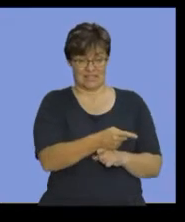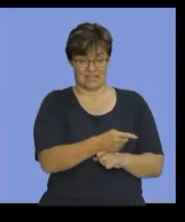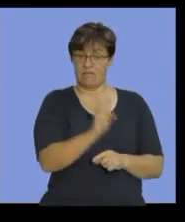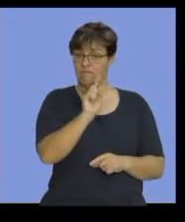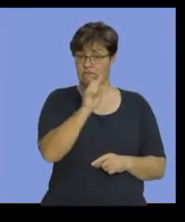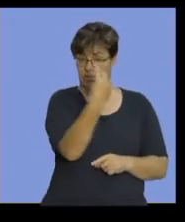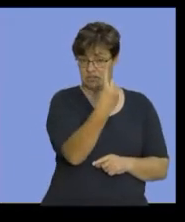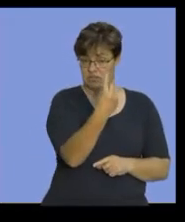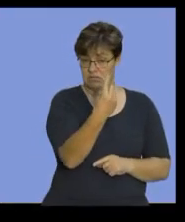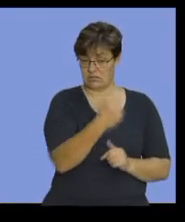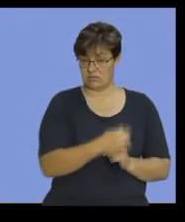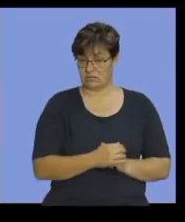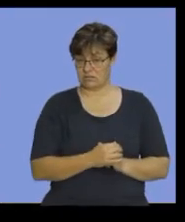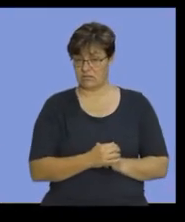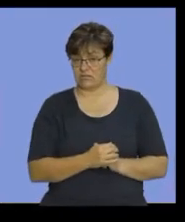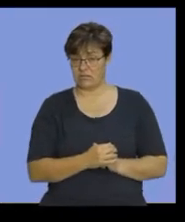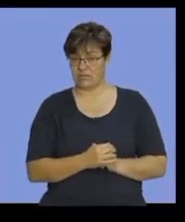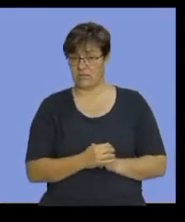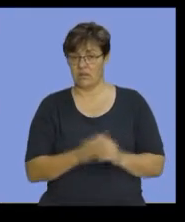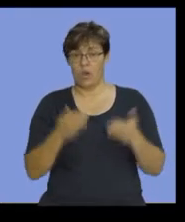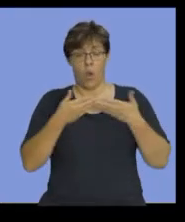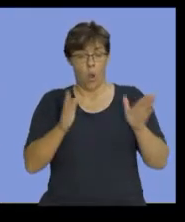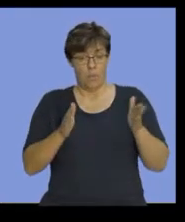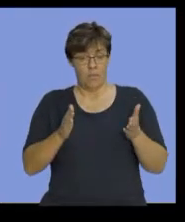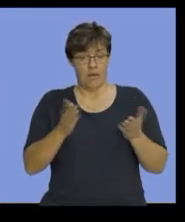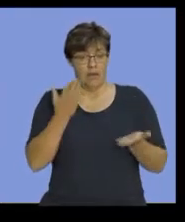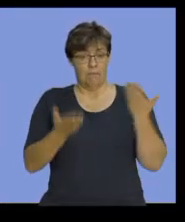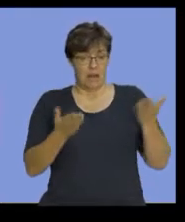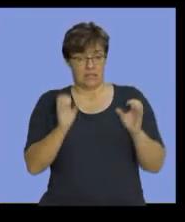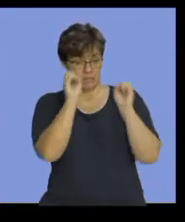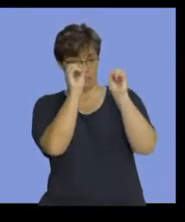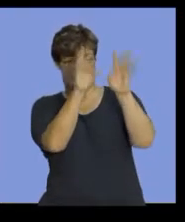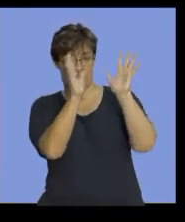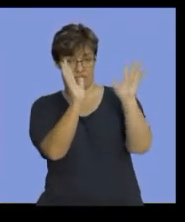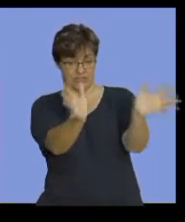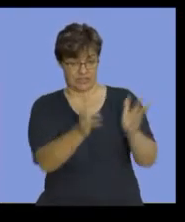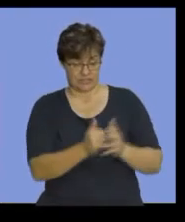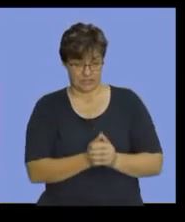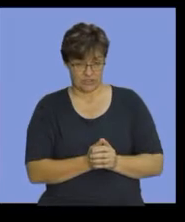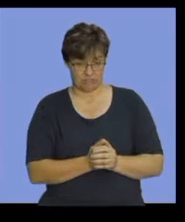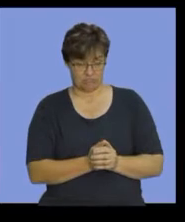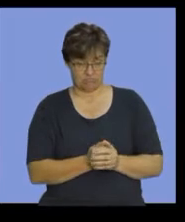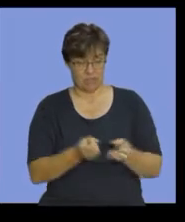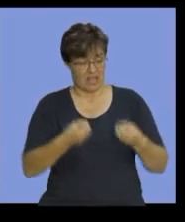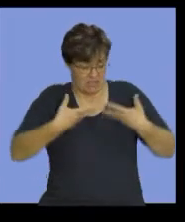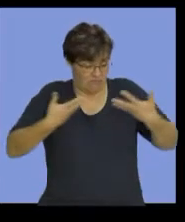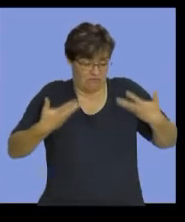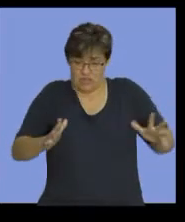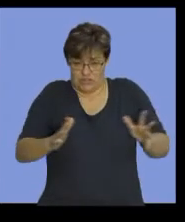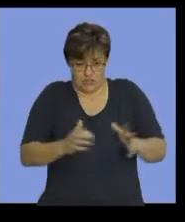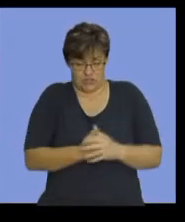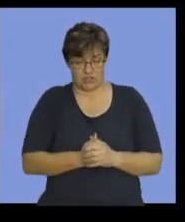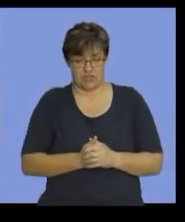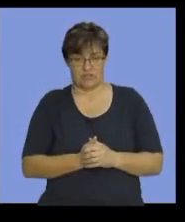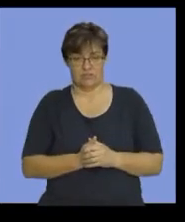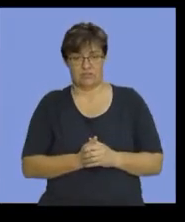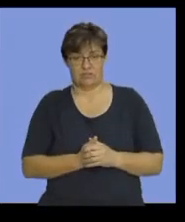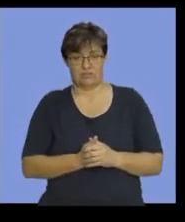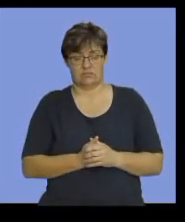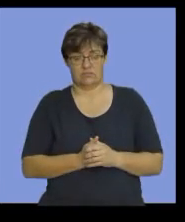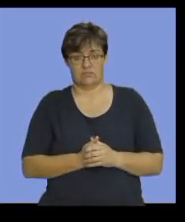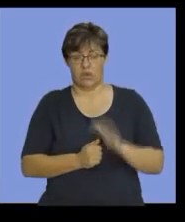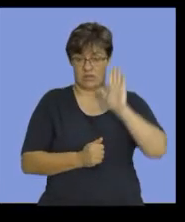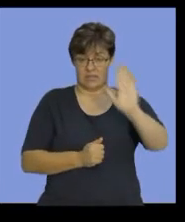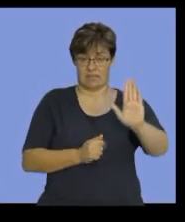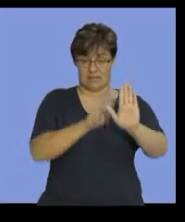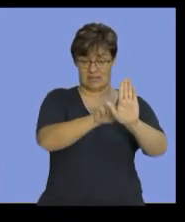Firstly, I said, opening balance, pre-populated, given to you already, on the debit